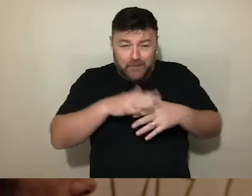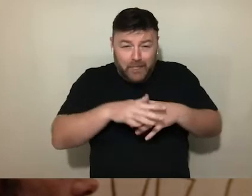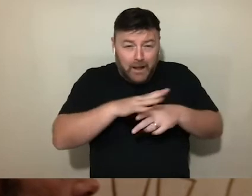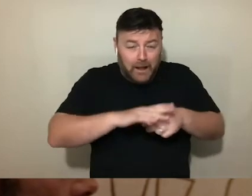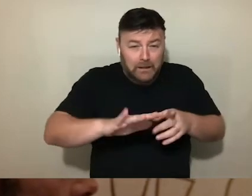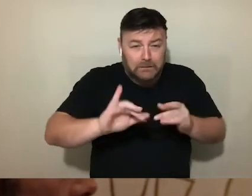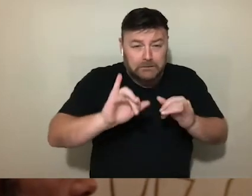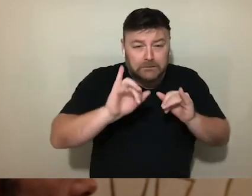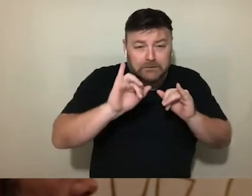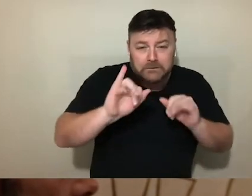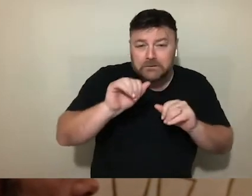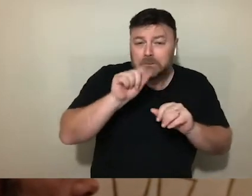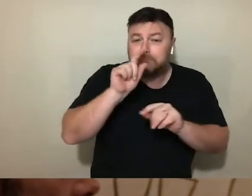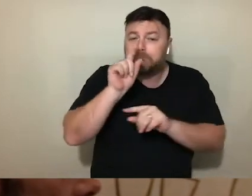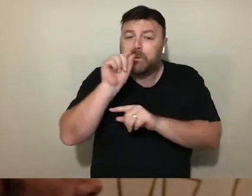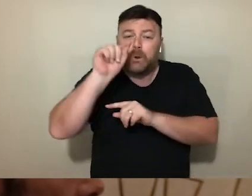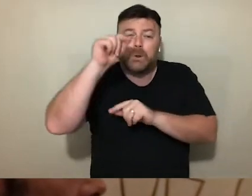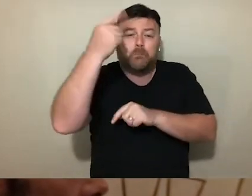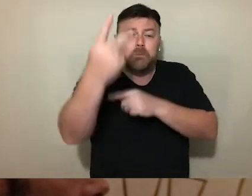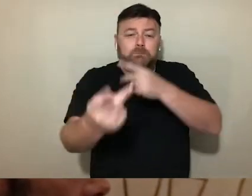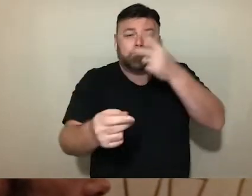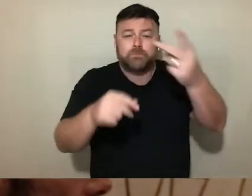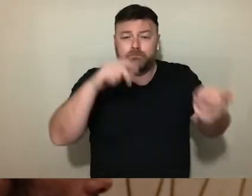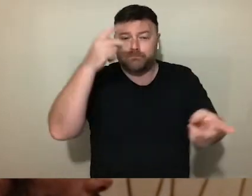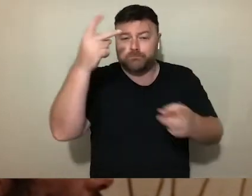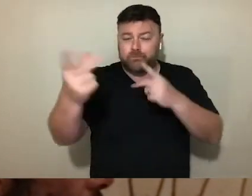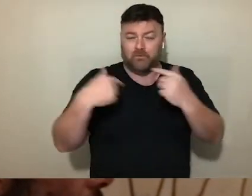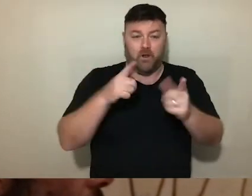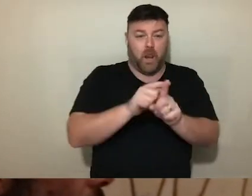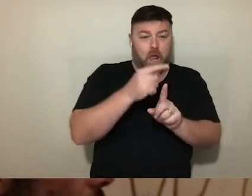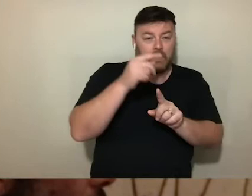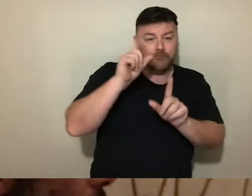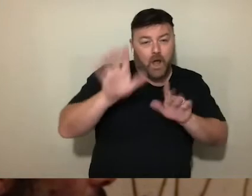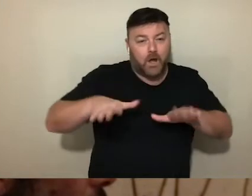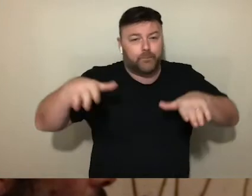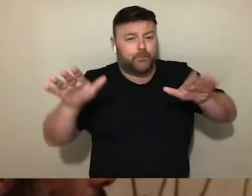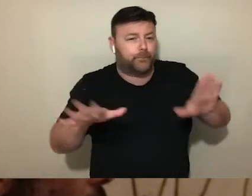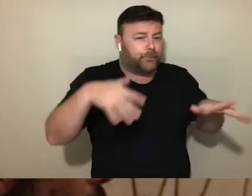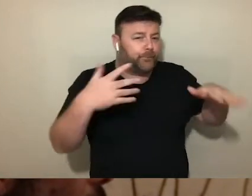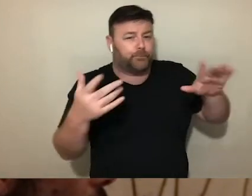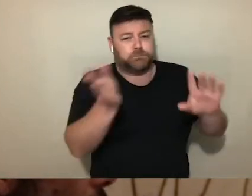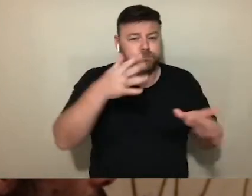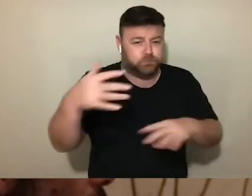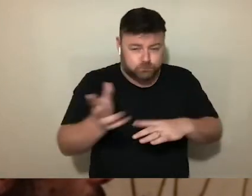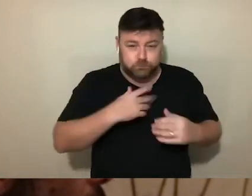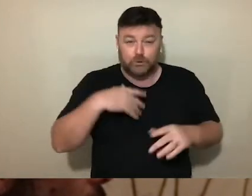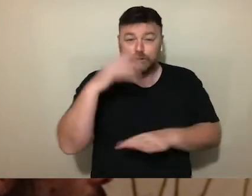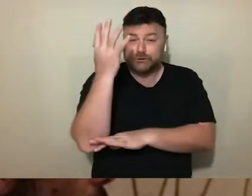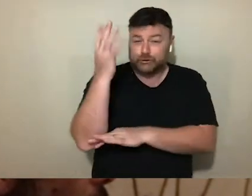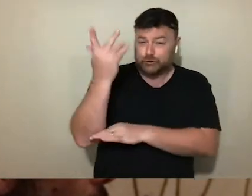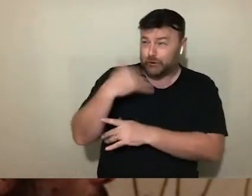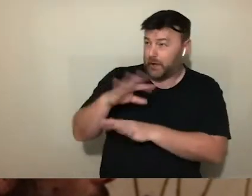Birds falling are like dying while flying. Like drink driving. trees turn to less cosy fireplaces.